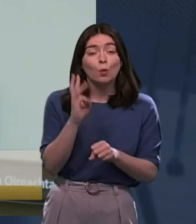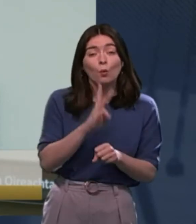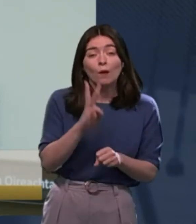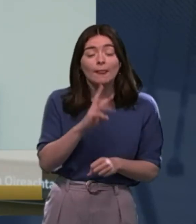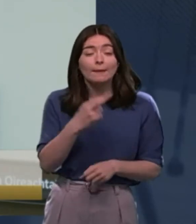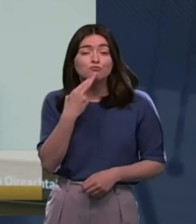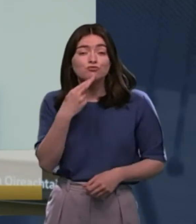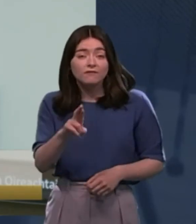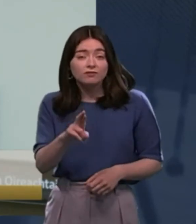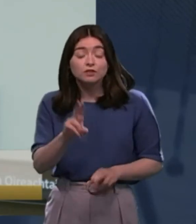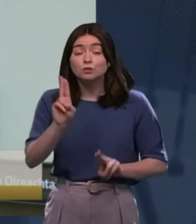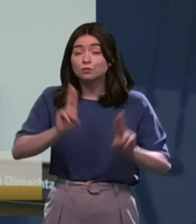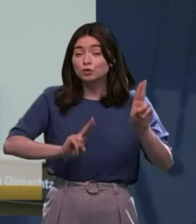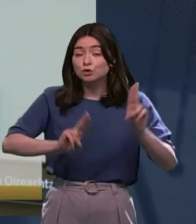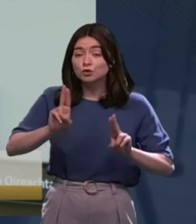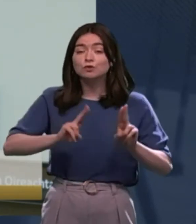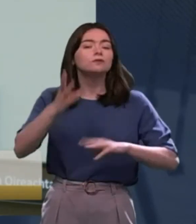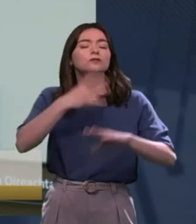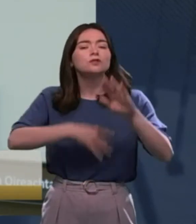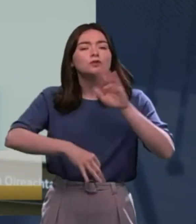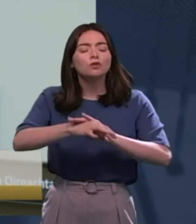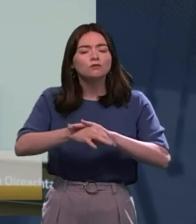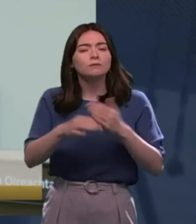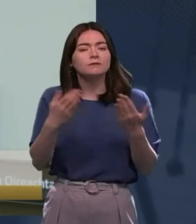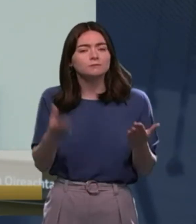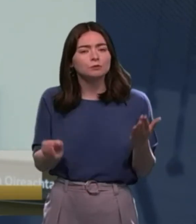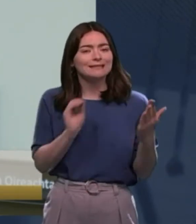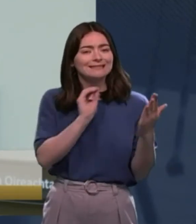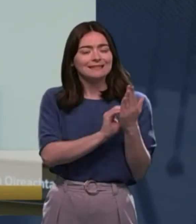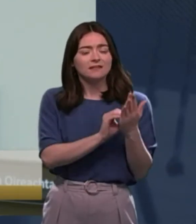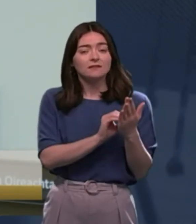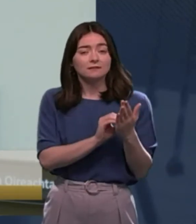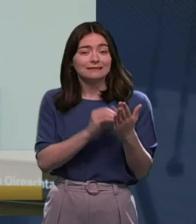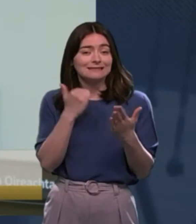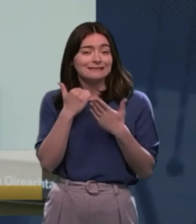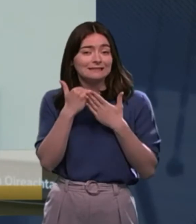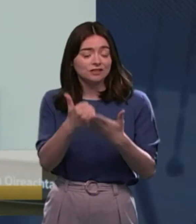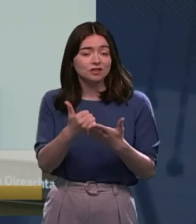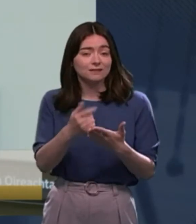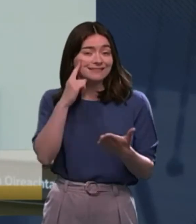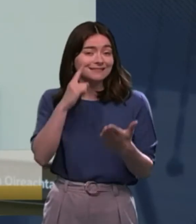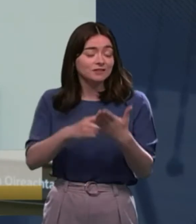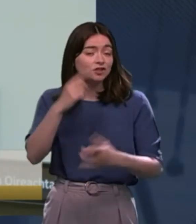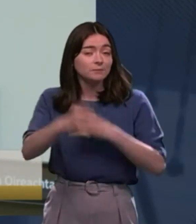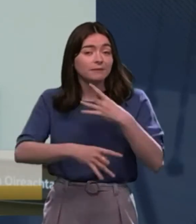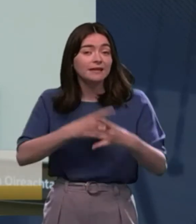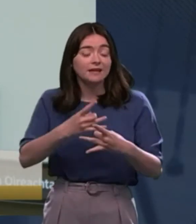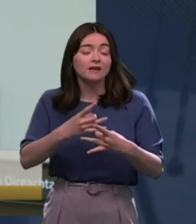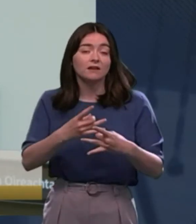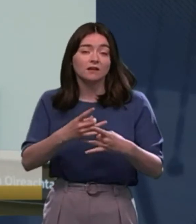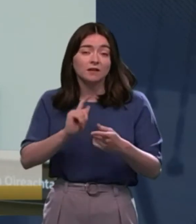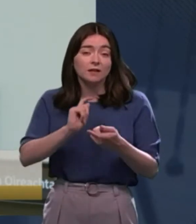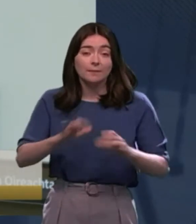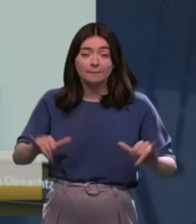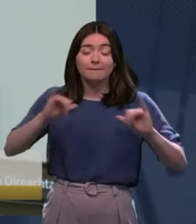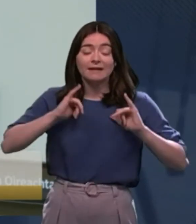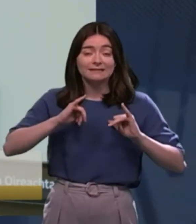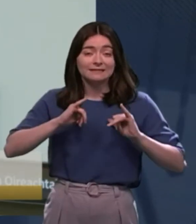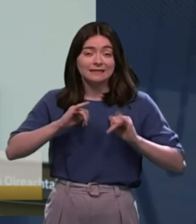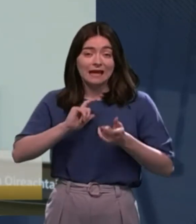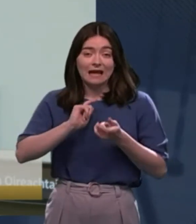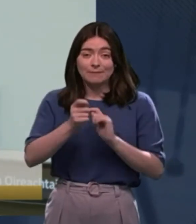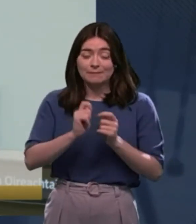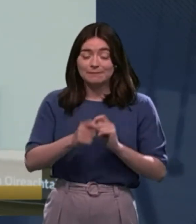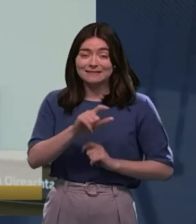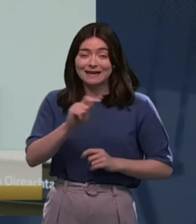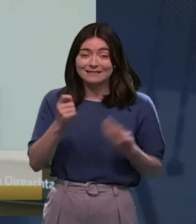So should the Government address these issues in the Assisted Decision-Making Capacity Act amendment bill now. finally, the assisted decision making